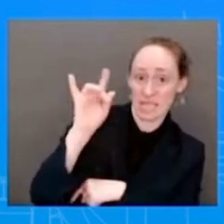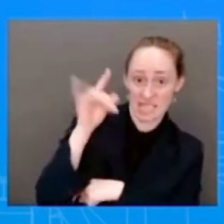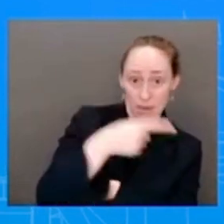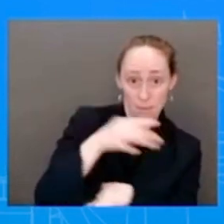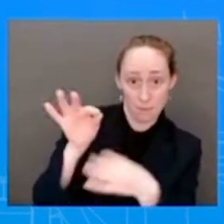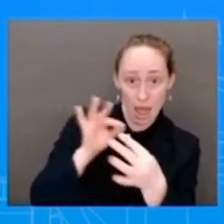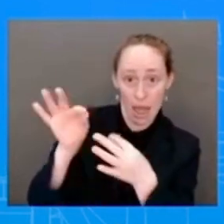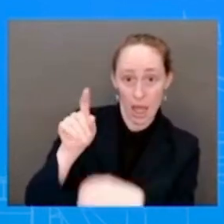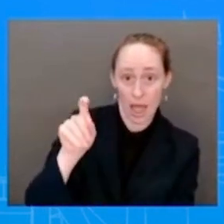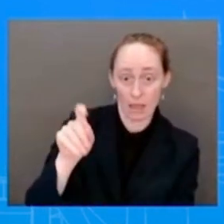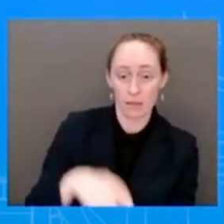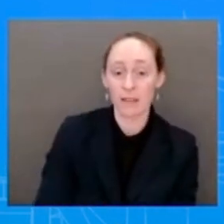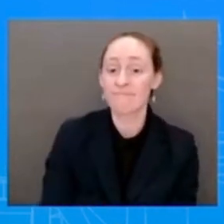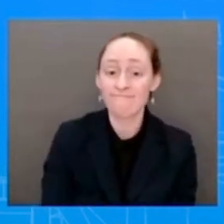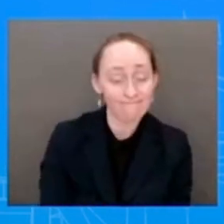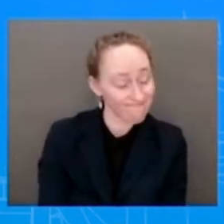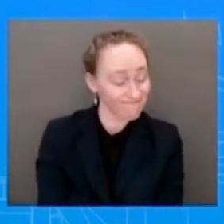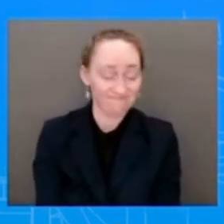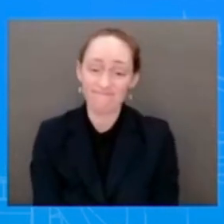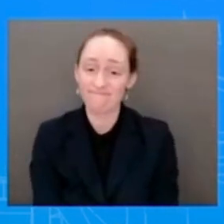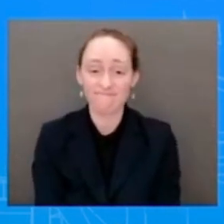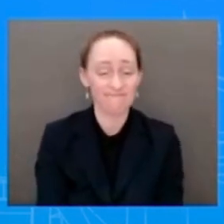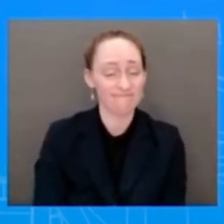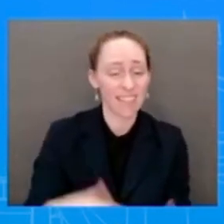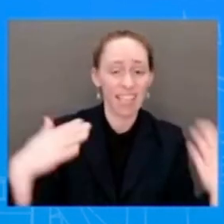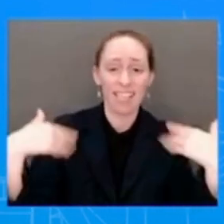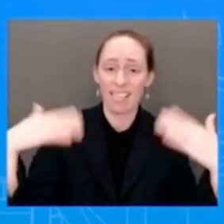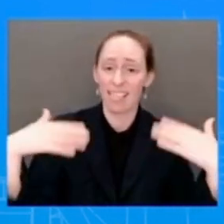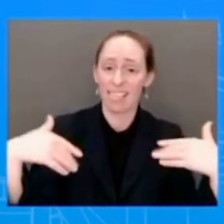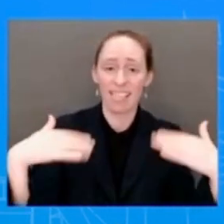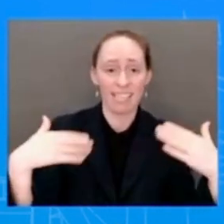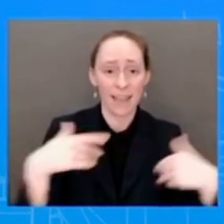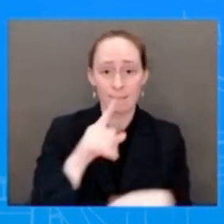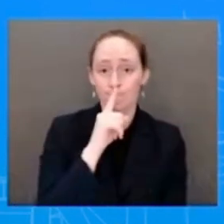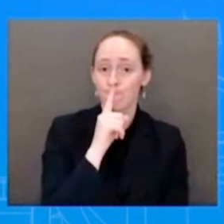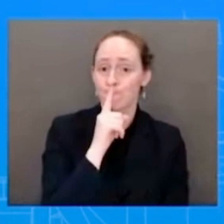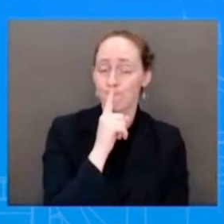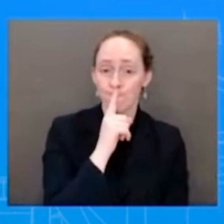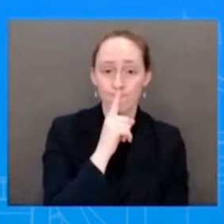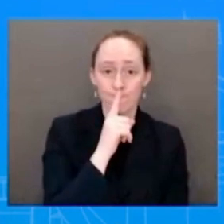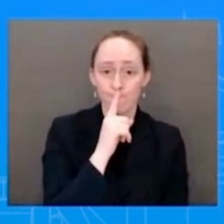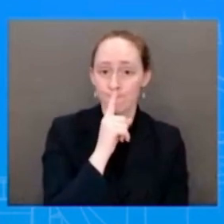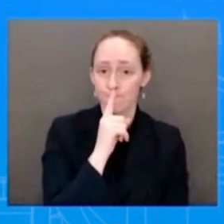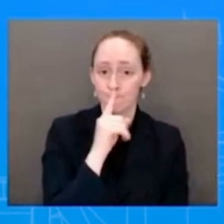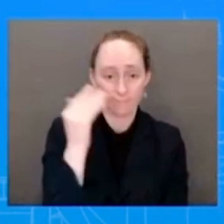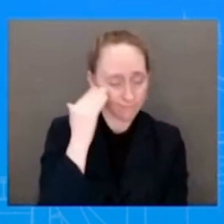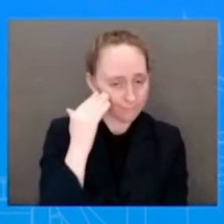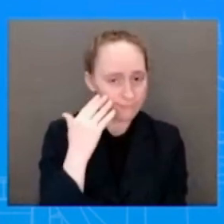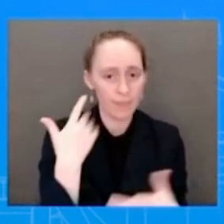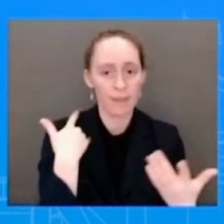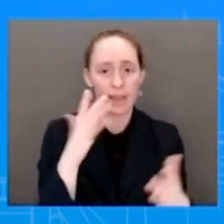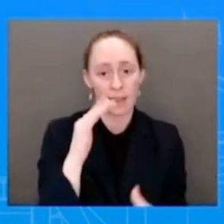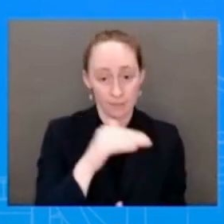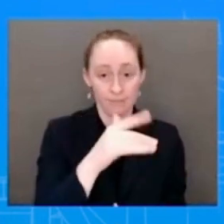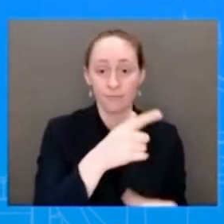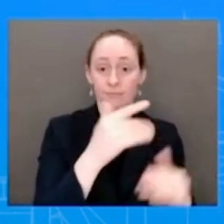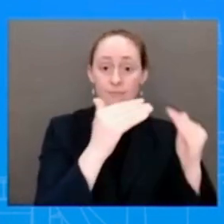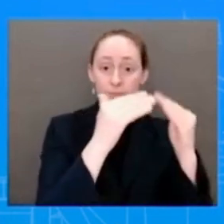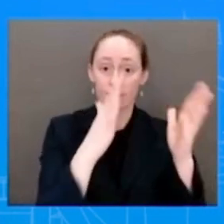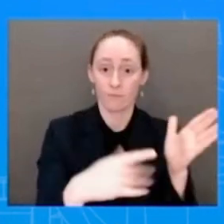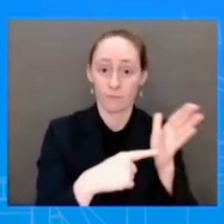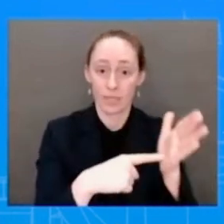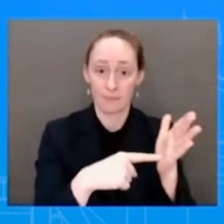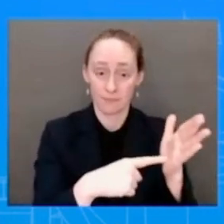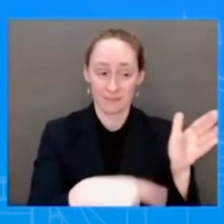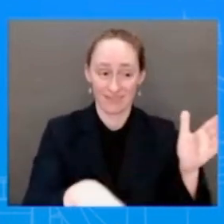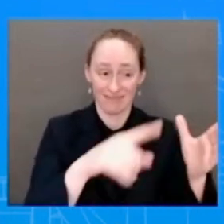reported on this, I've gone through this many times before from here, is what his House Republican conference has been saying, that they want to cut